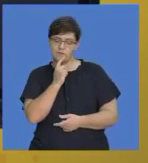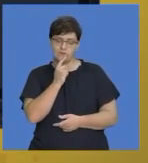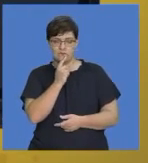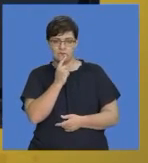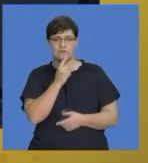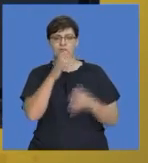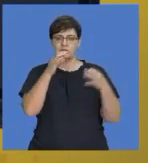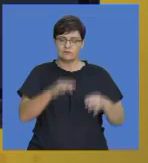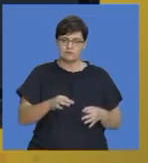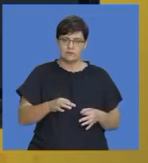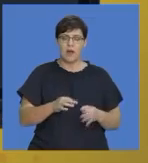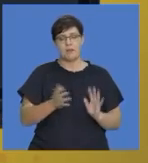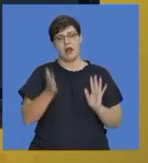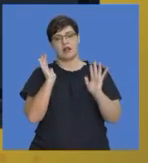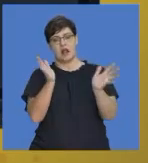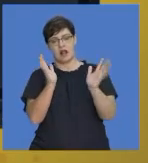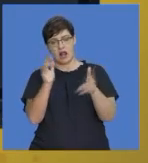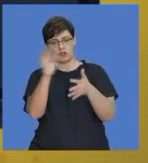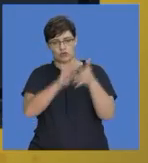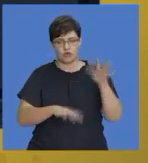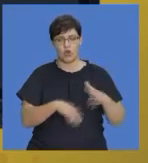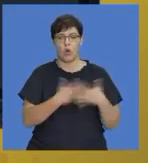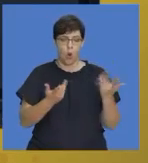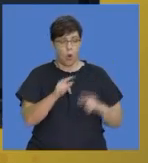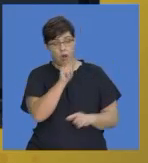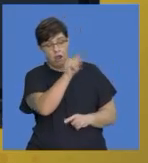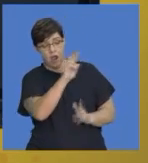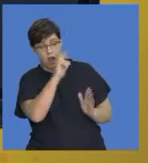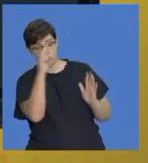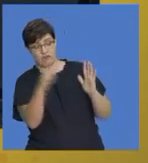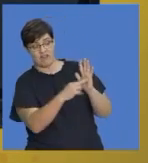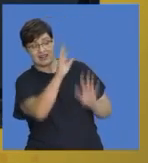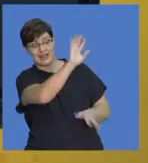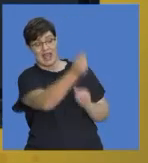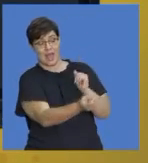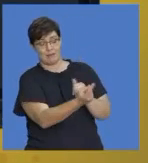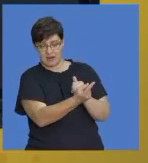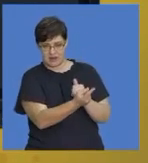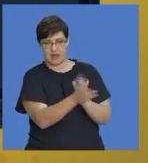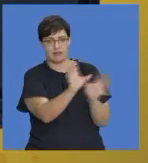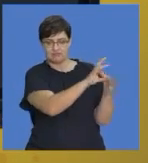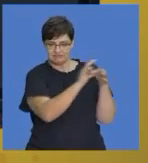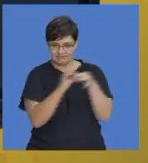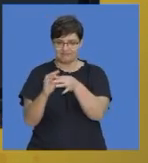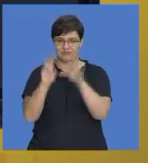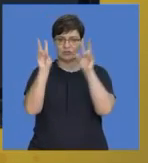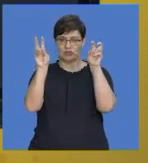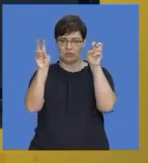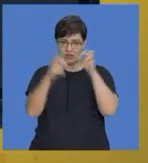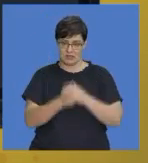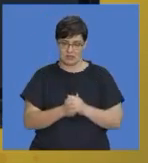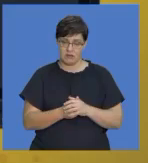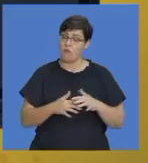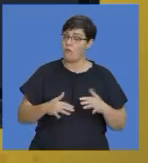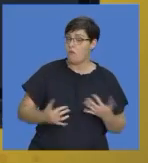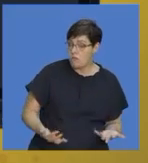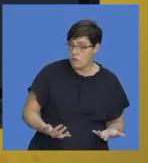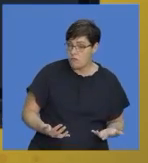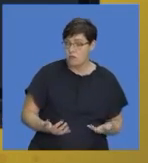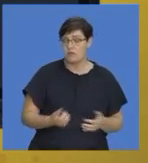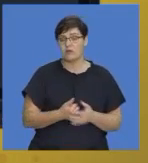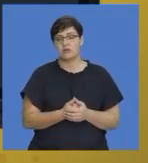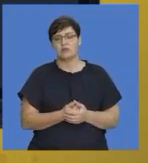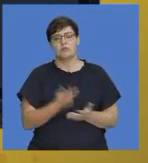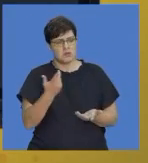narrating a story or you're reflecting on an incident that has happened that can link with one of the topics you have, or whether it's a